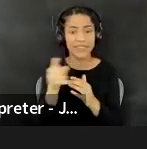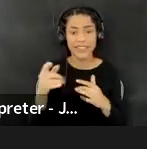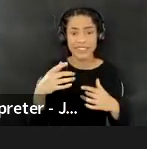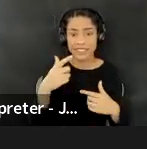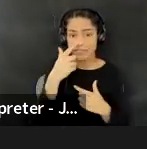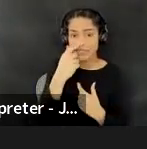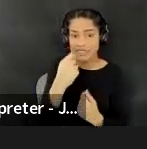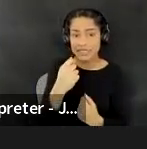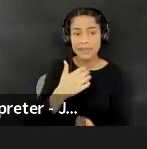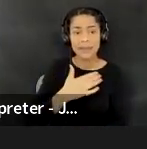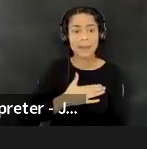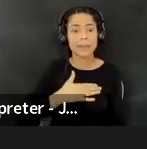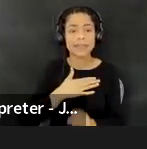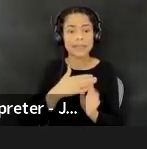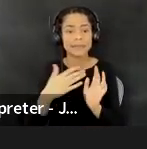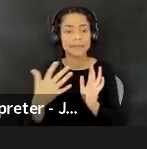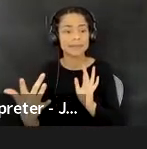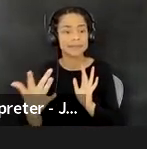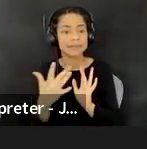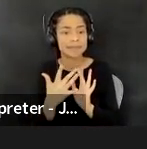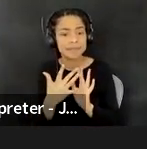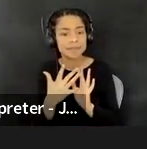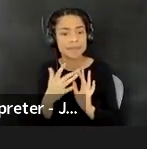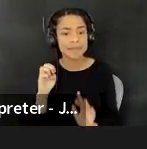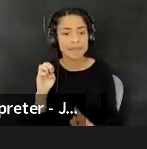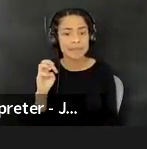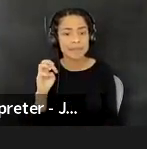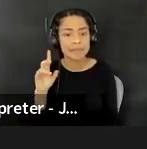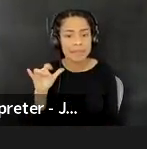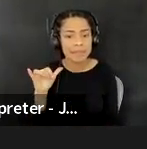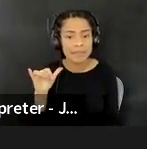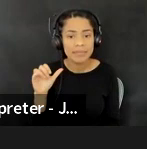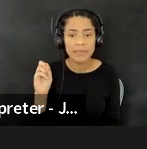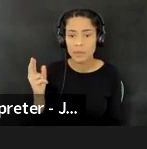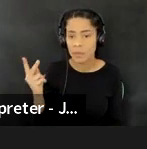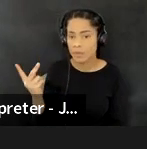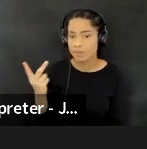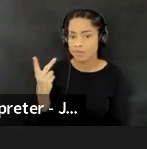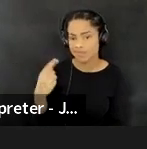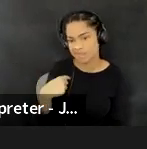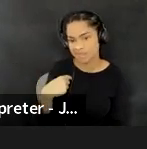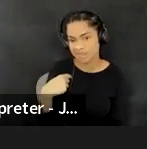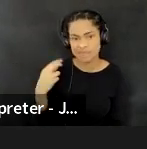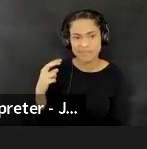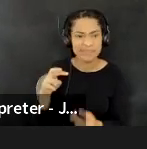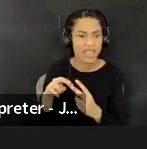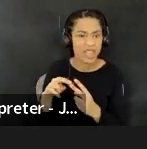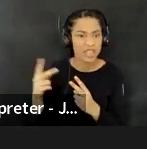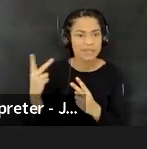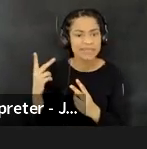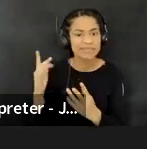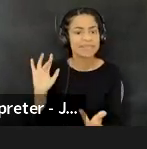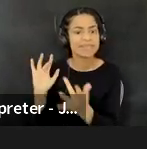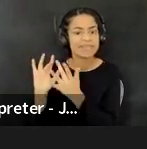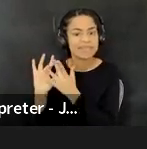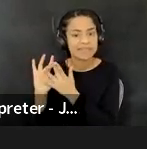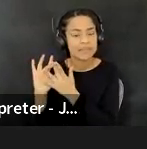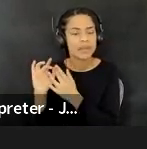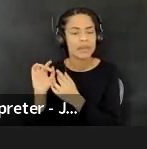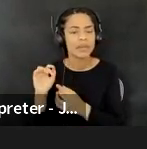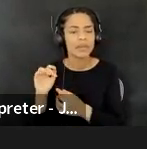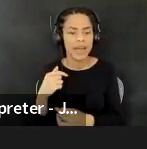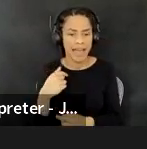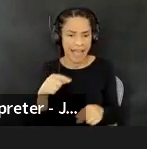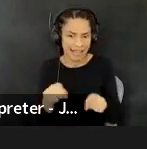please do, uh, reach out to, um, Emily or myself, to Phineba, um, as we, as we take in the learnings of this